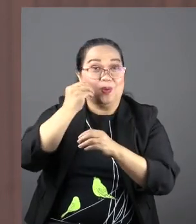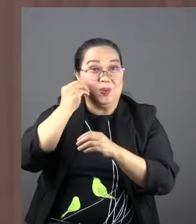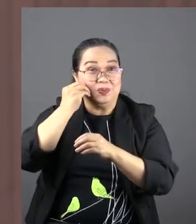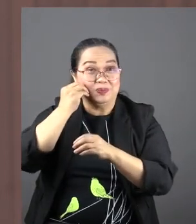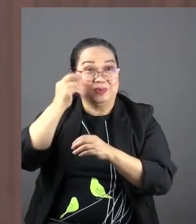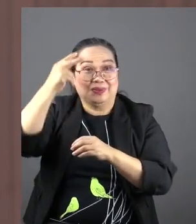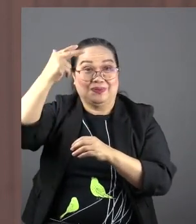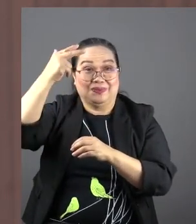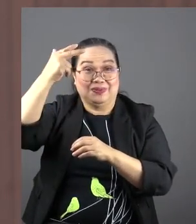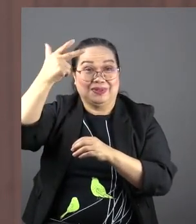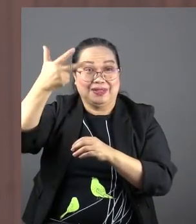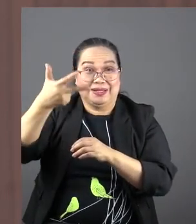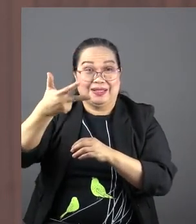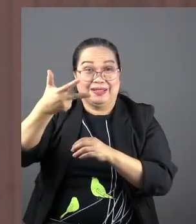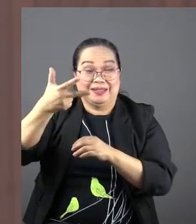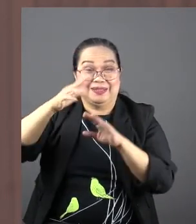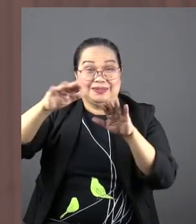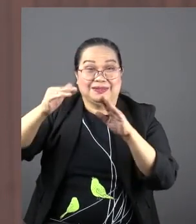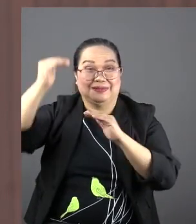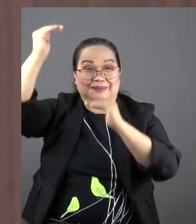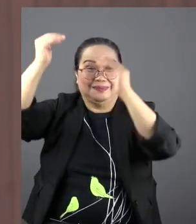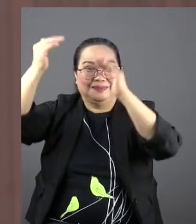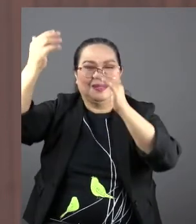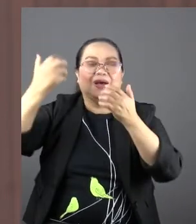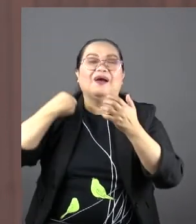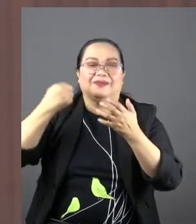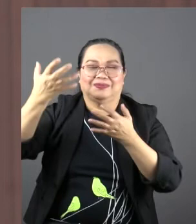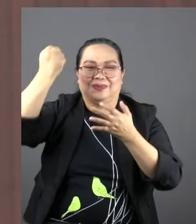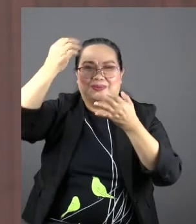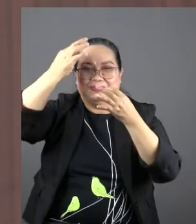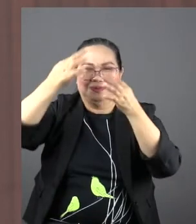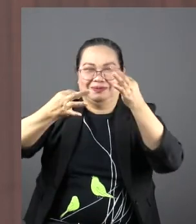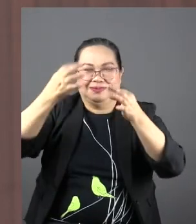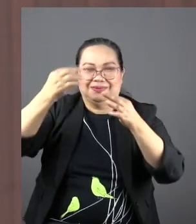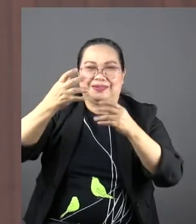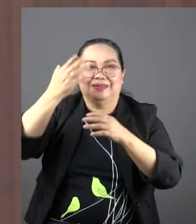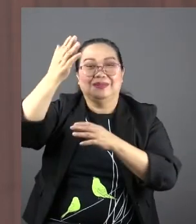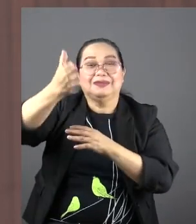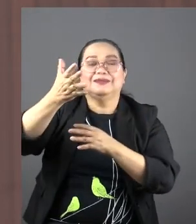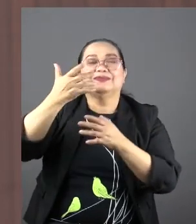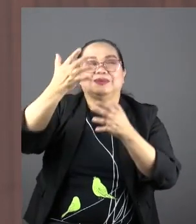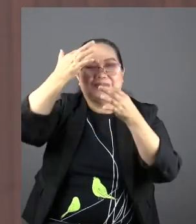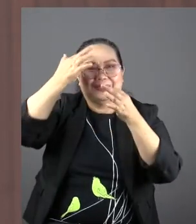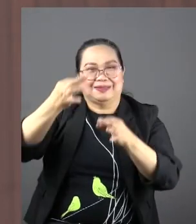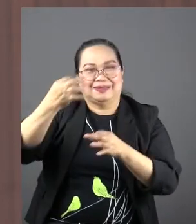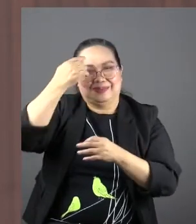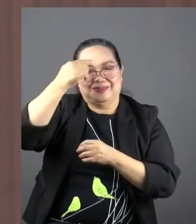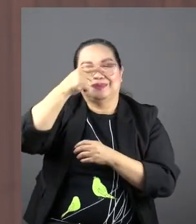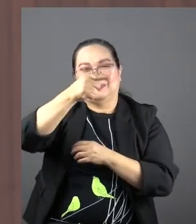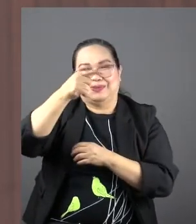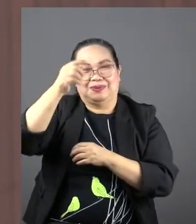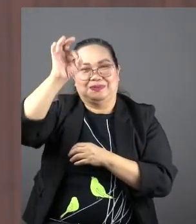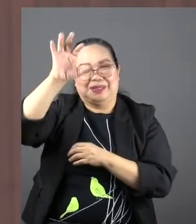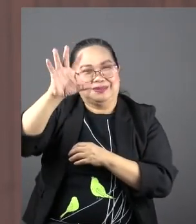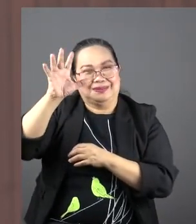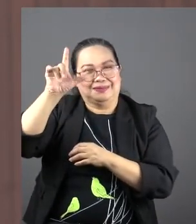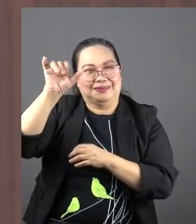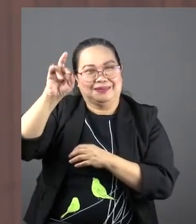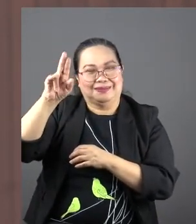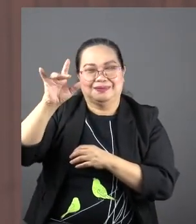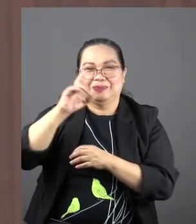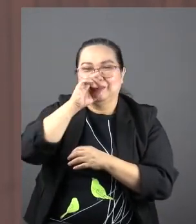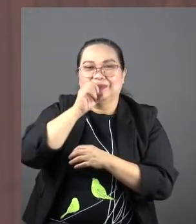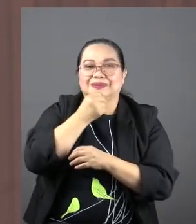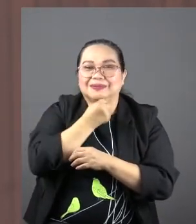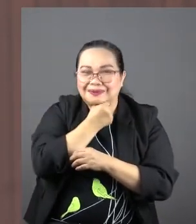And I'm beginning to realize more and more they're making their own decisions. And one day they'll probably make decisions for me. When I'm too old